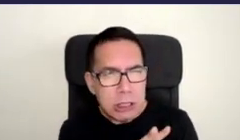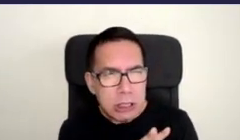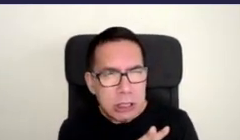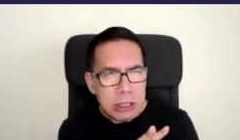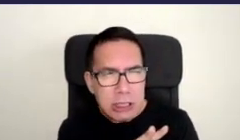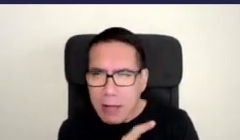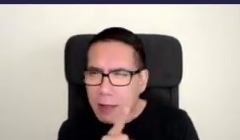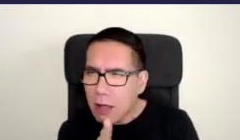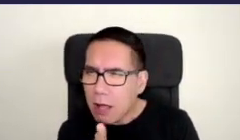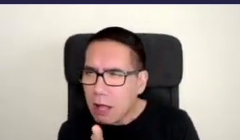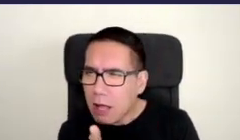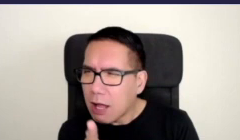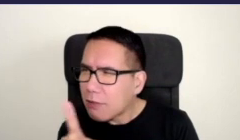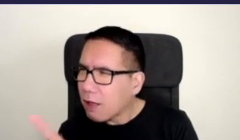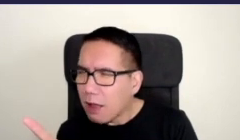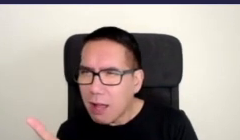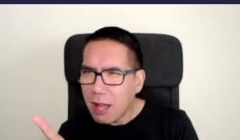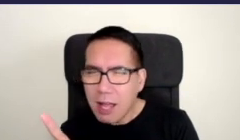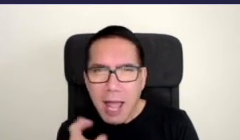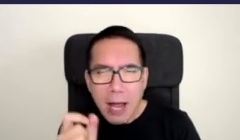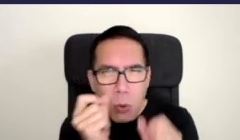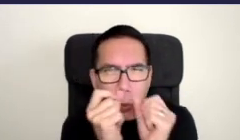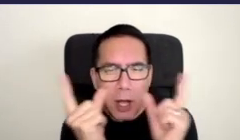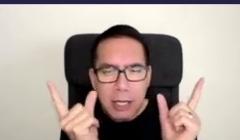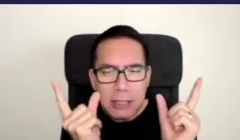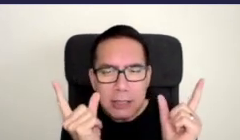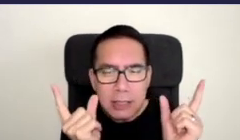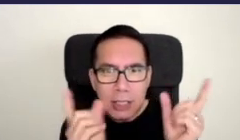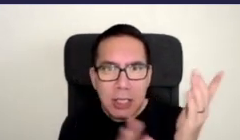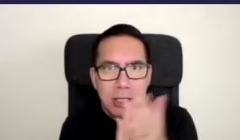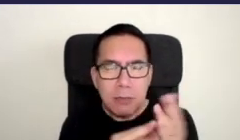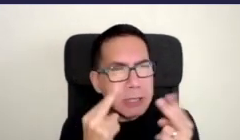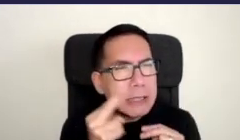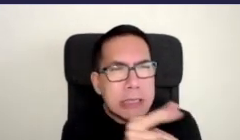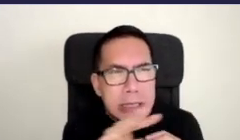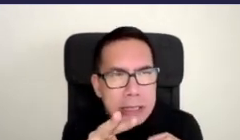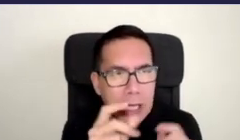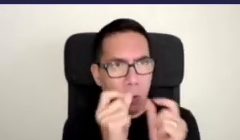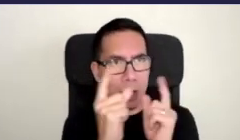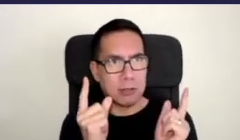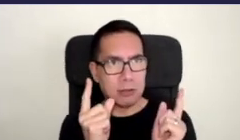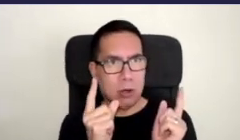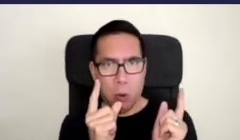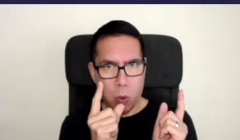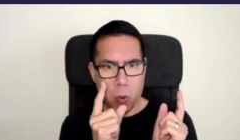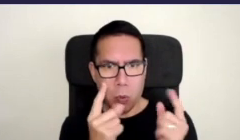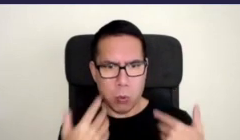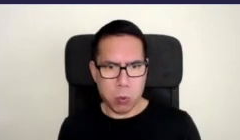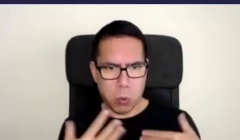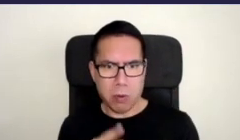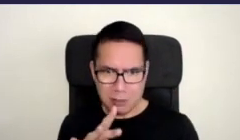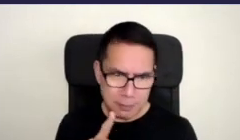so looking in and awareness from looking from being in to the site is